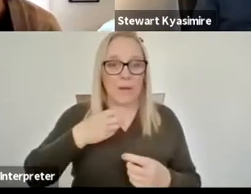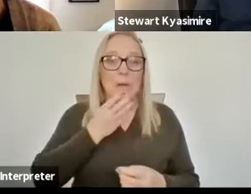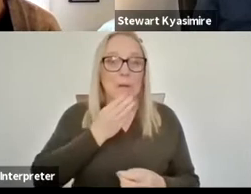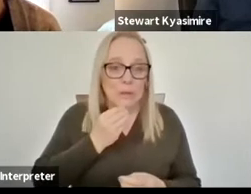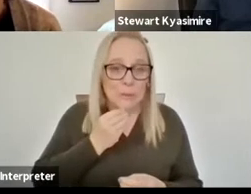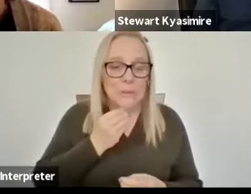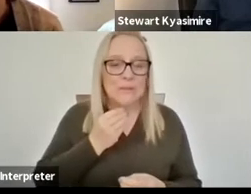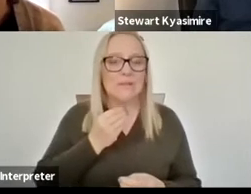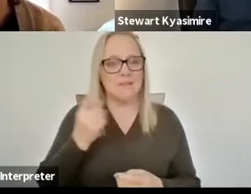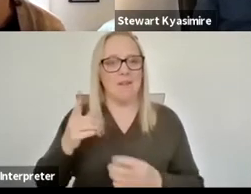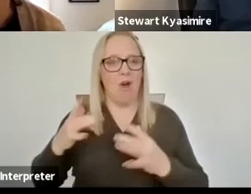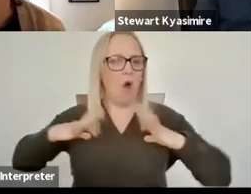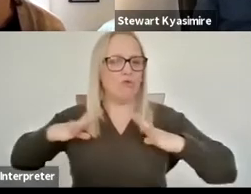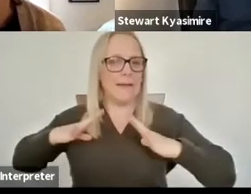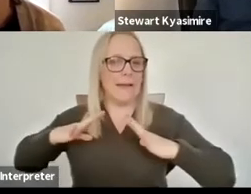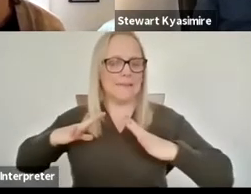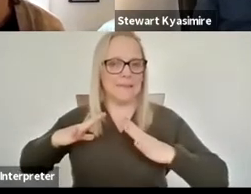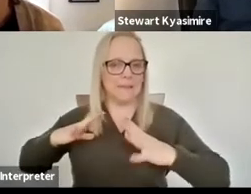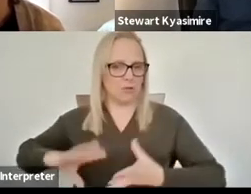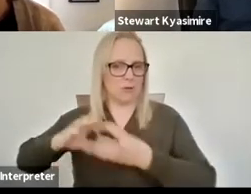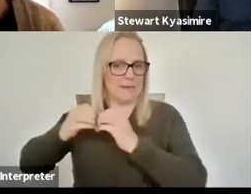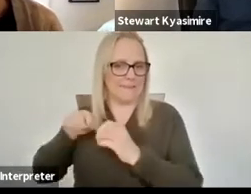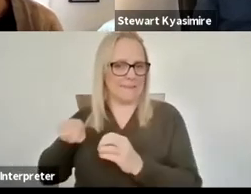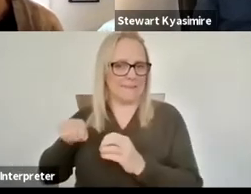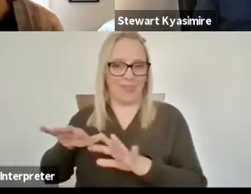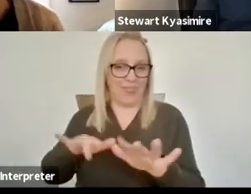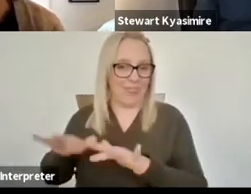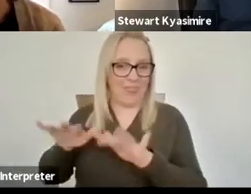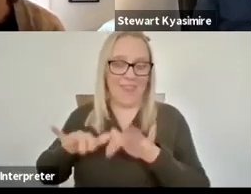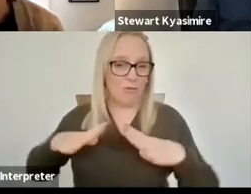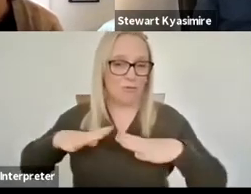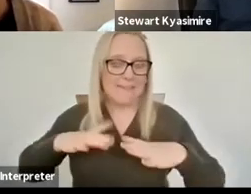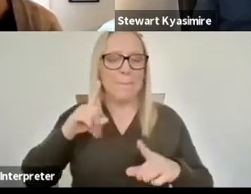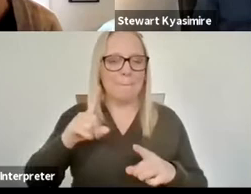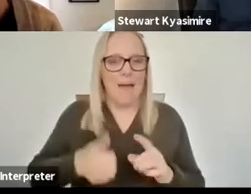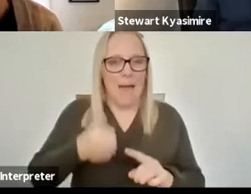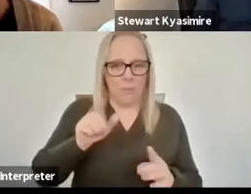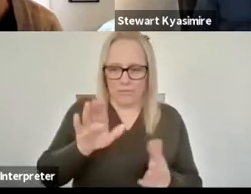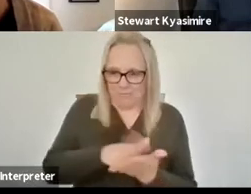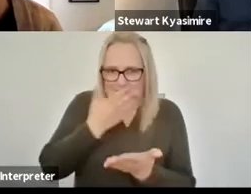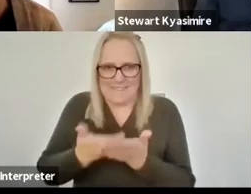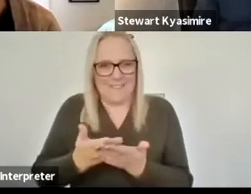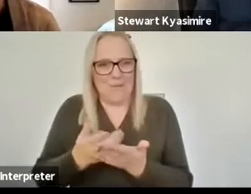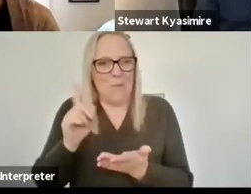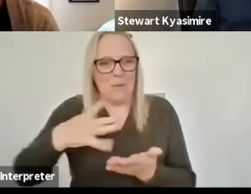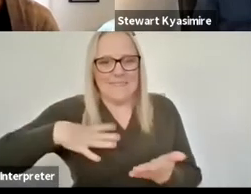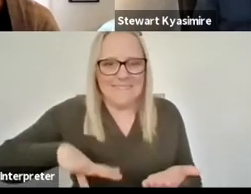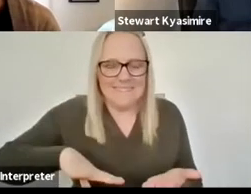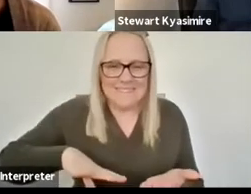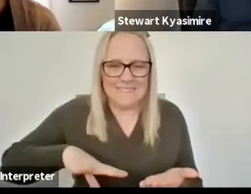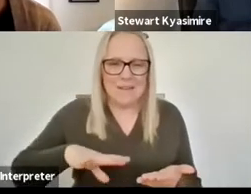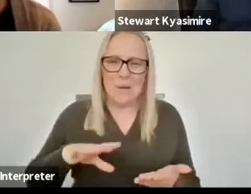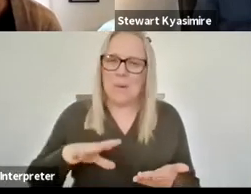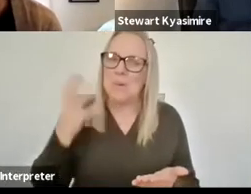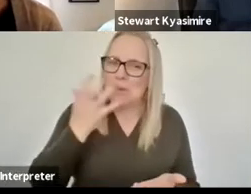to use them for and often it's been designed by people who are working in very commercial environments and are uh short-circuiting